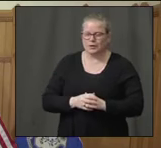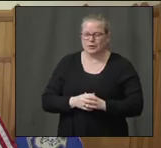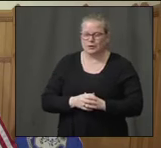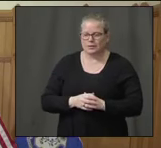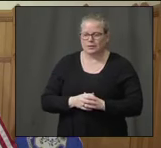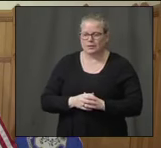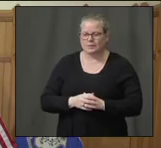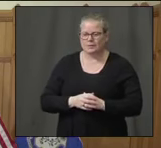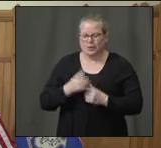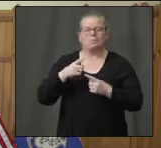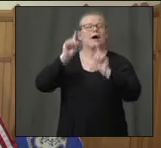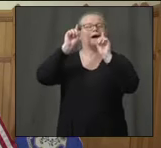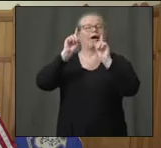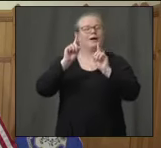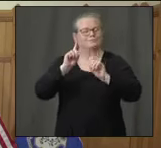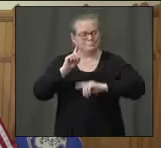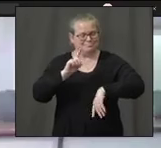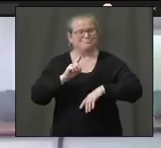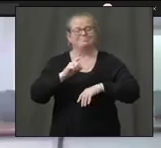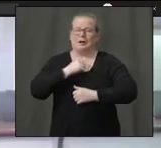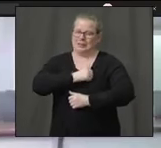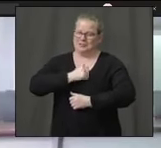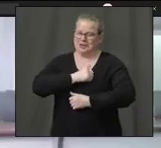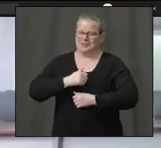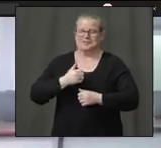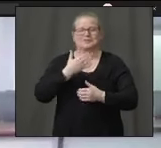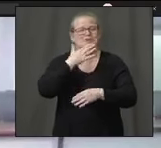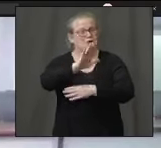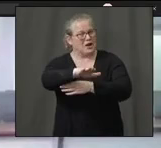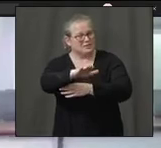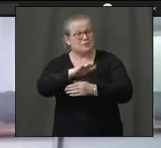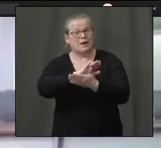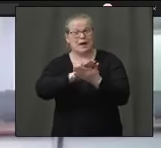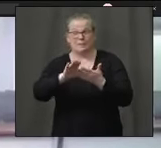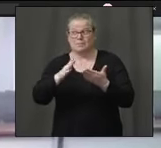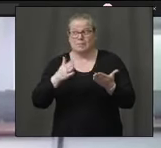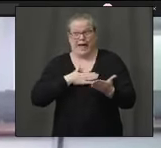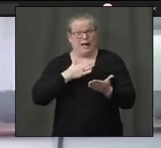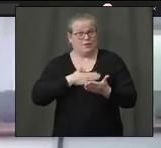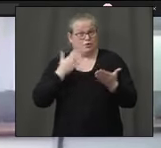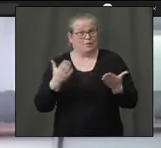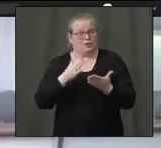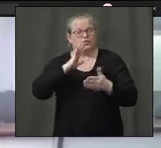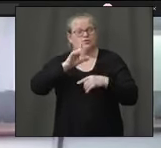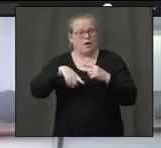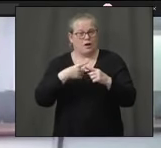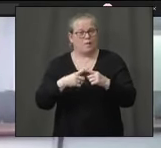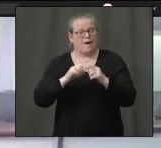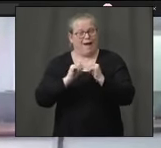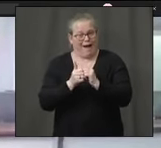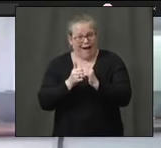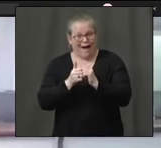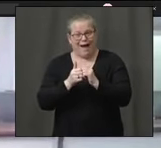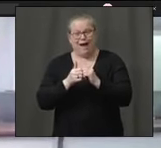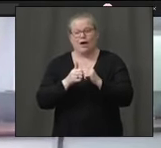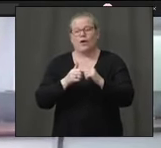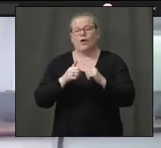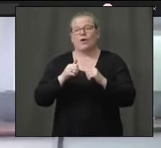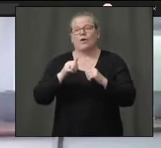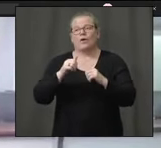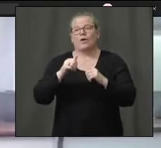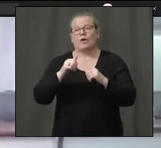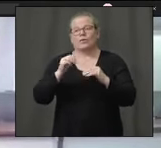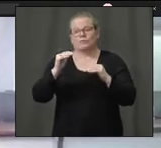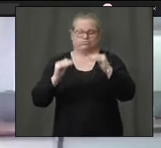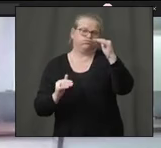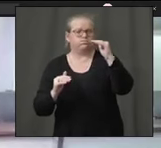Apologies. Good afternoon. Pleased to be with you to talk about the disproportionate impact that the COVID-19 virus is having